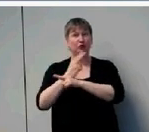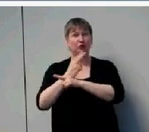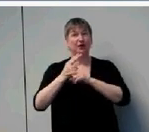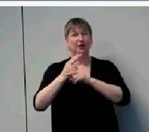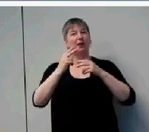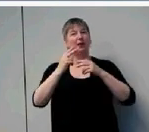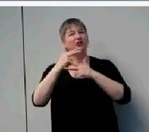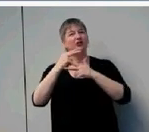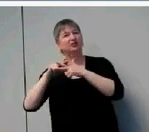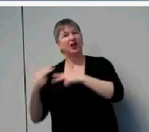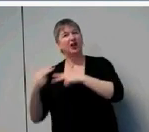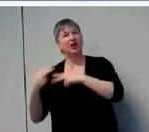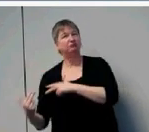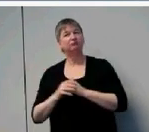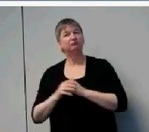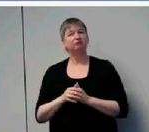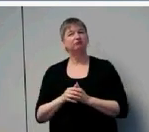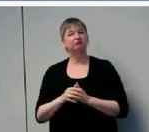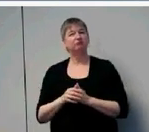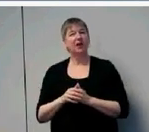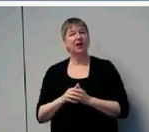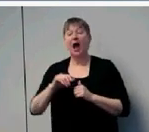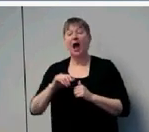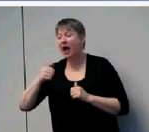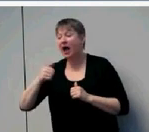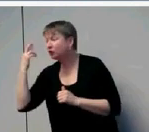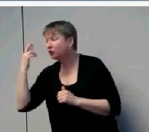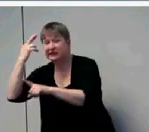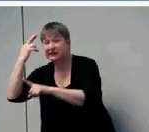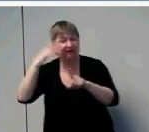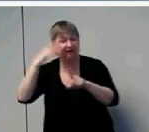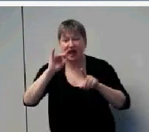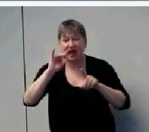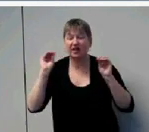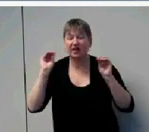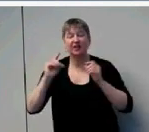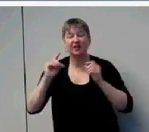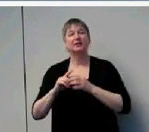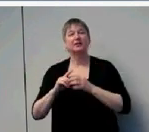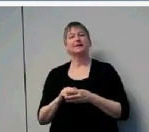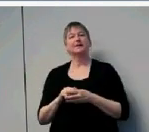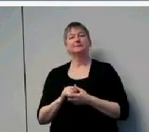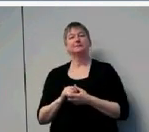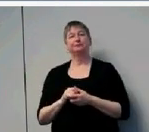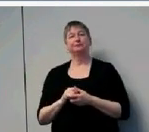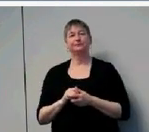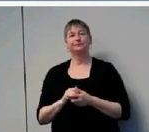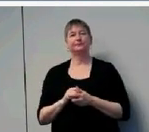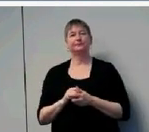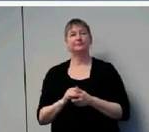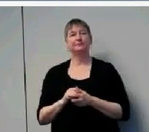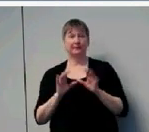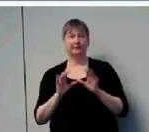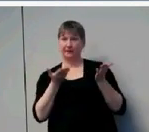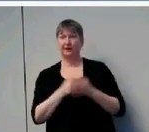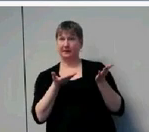And they were not different on other important variables. So what did we find out about these kiddos? In this slide